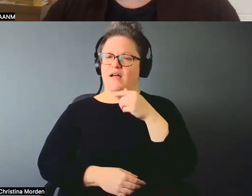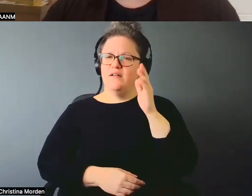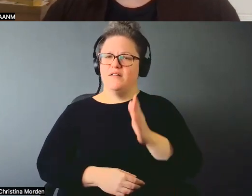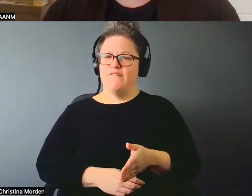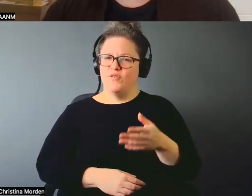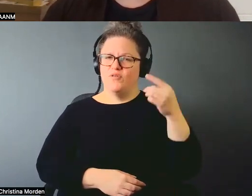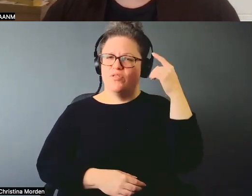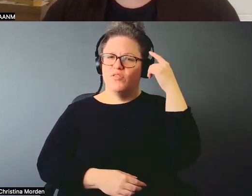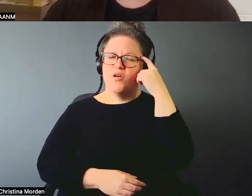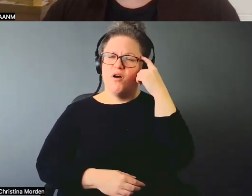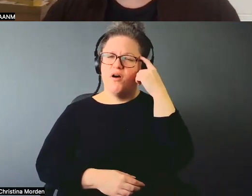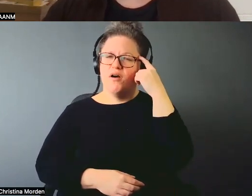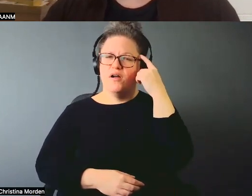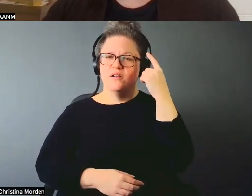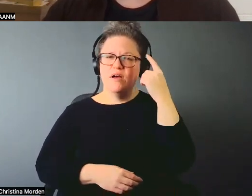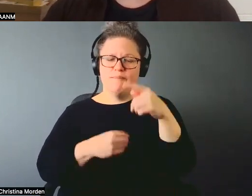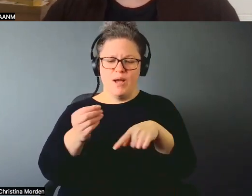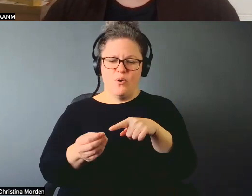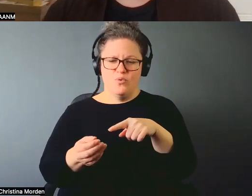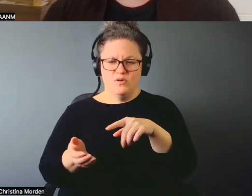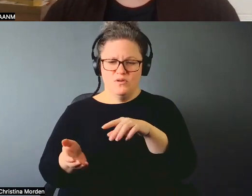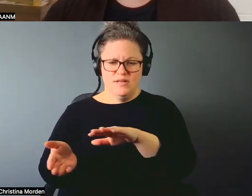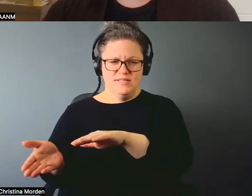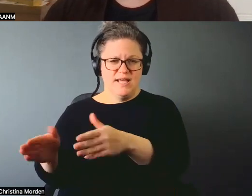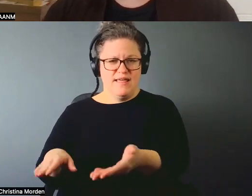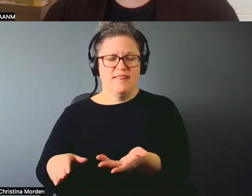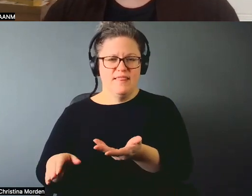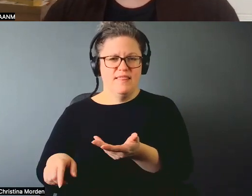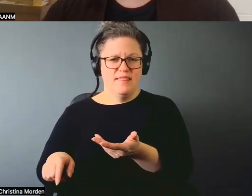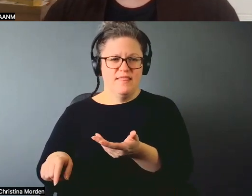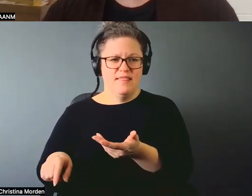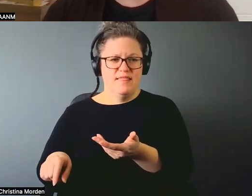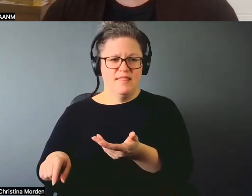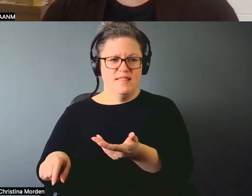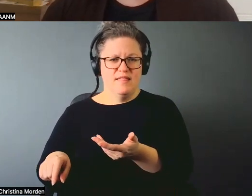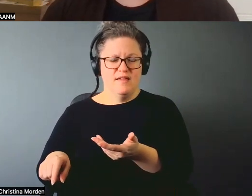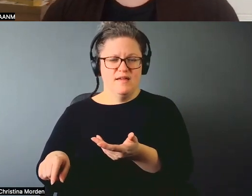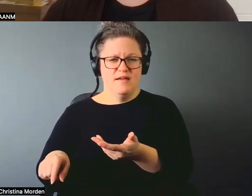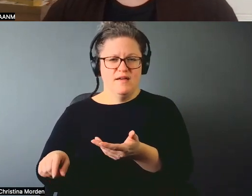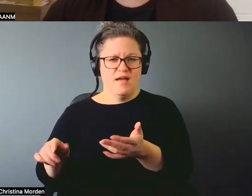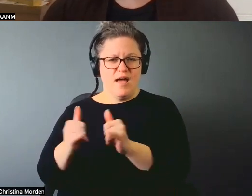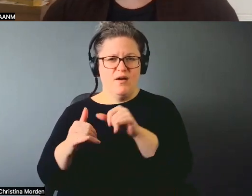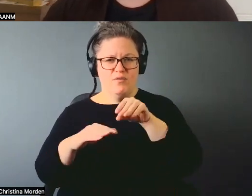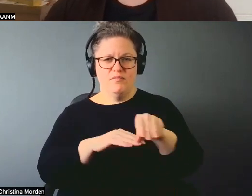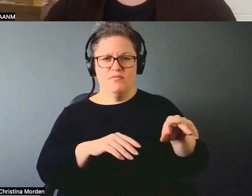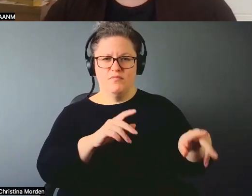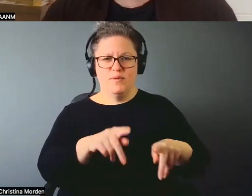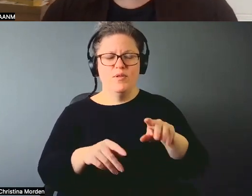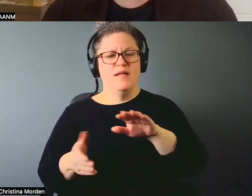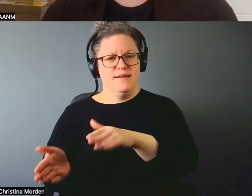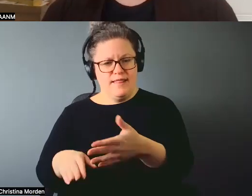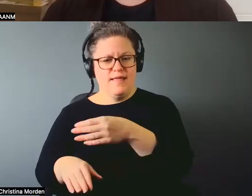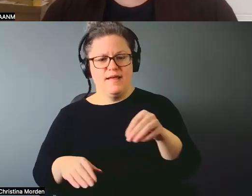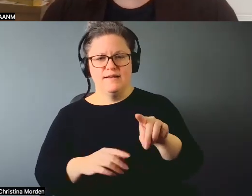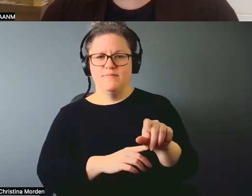connotations of death of like addressing death. And disability in the same package. Right.